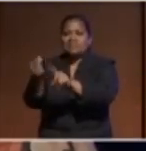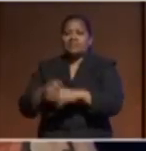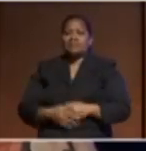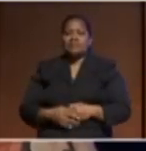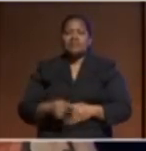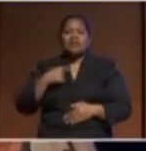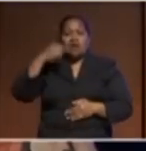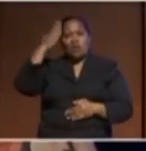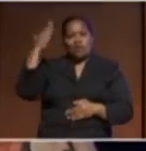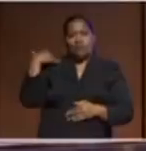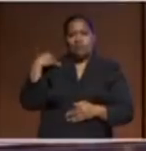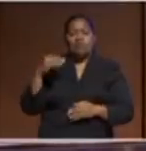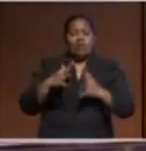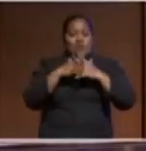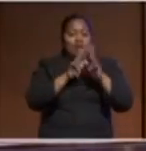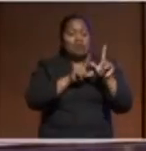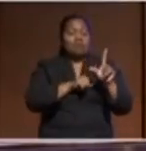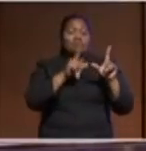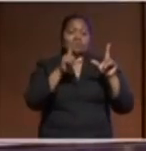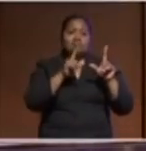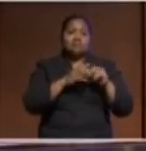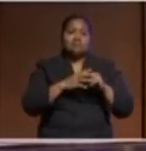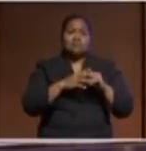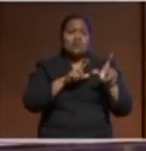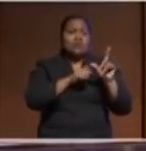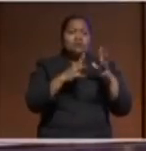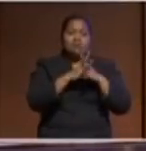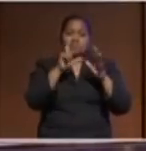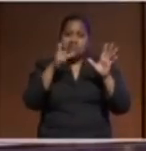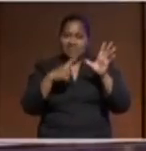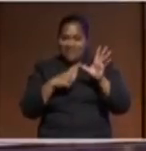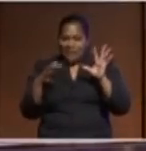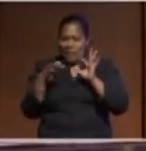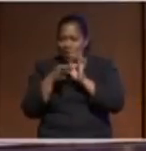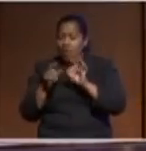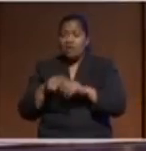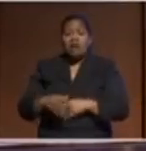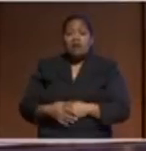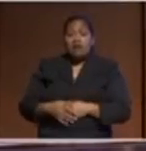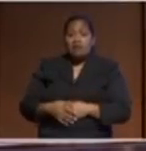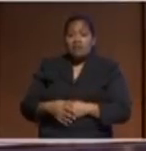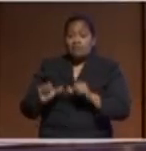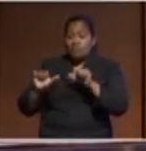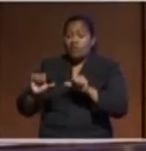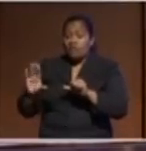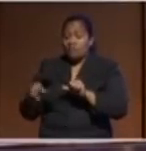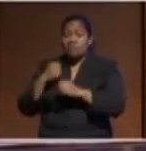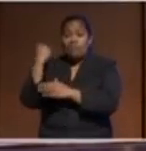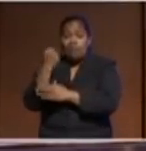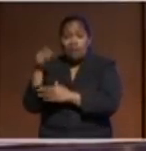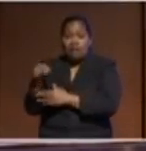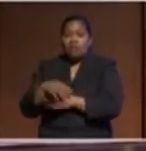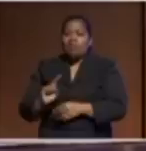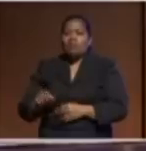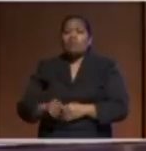YWCA connections that the Honorable Prime Minister of Samoa was also a young women YWCA world member council